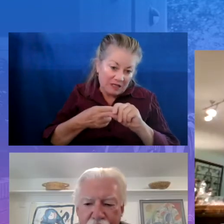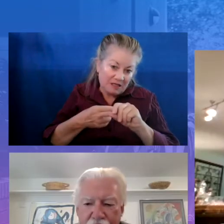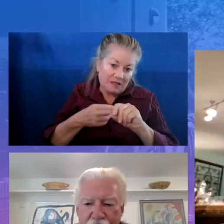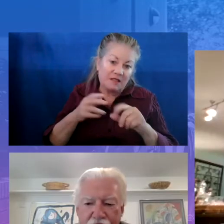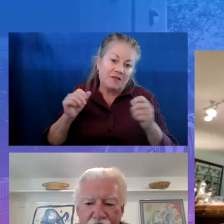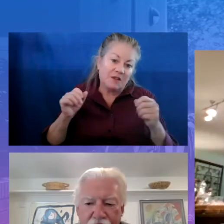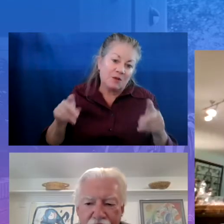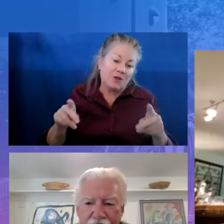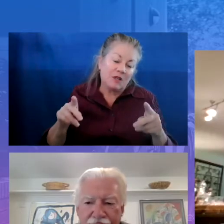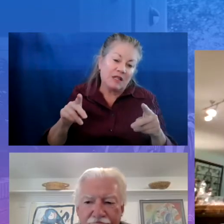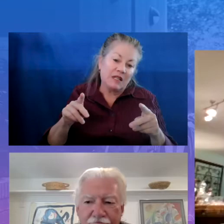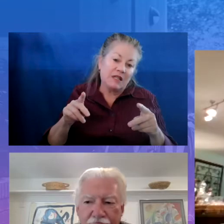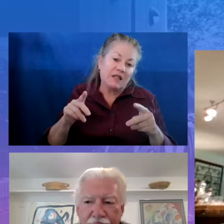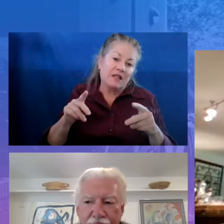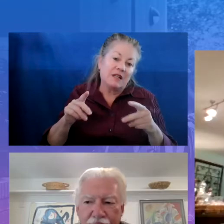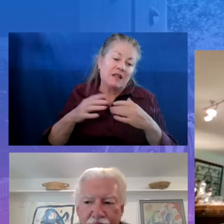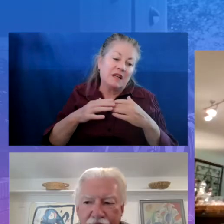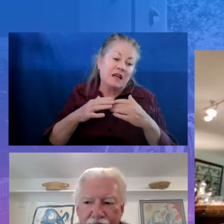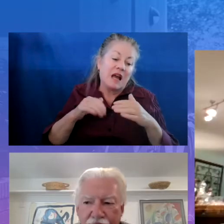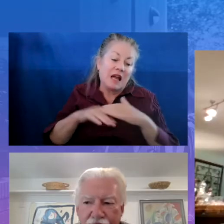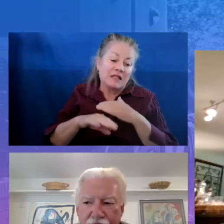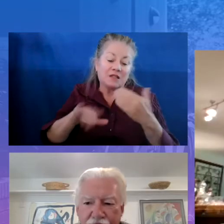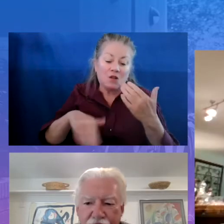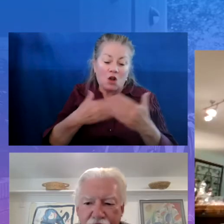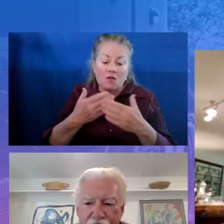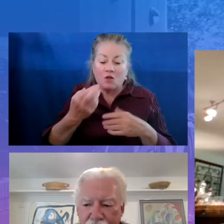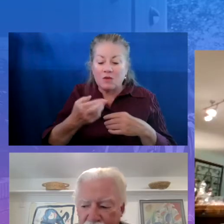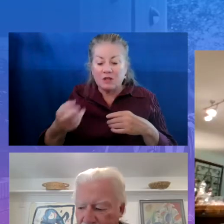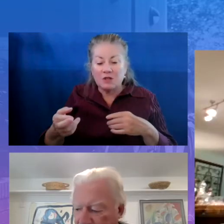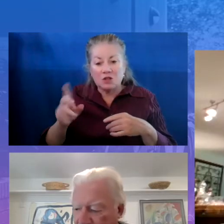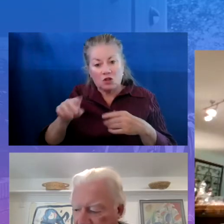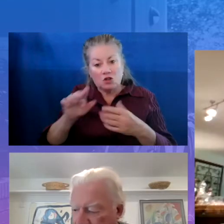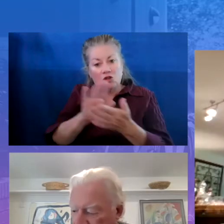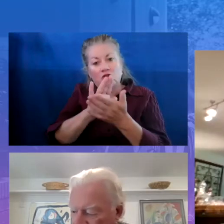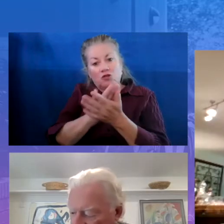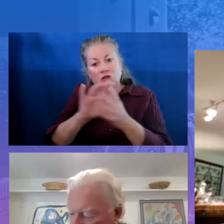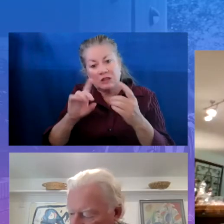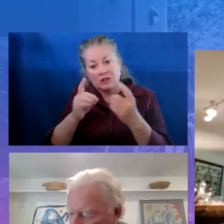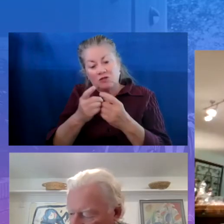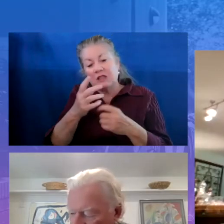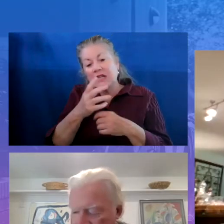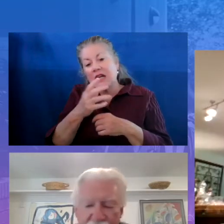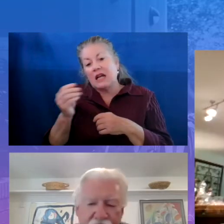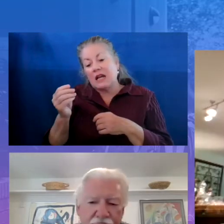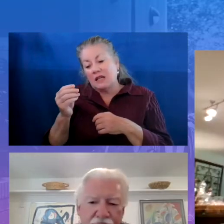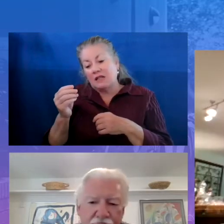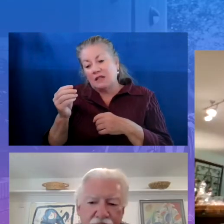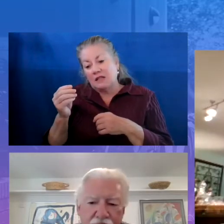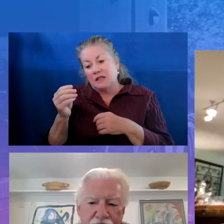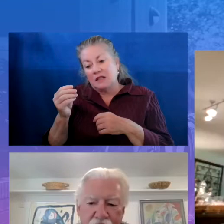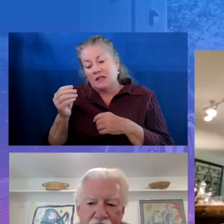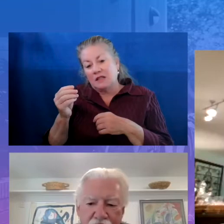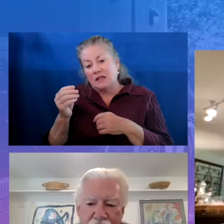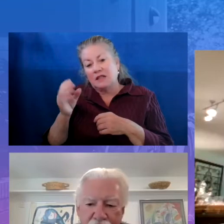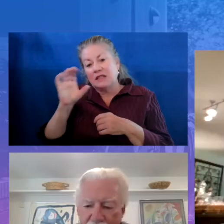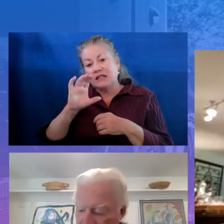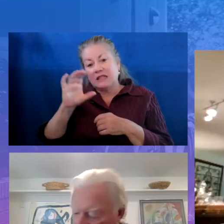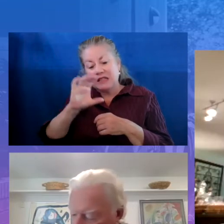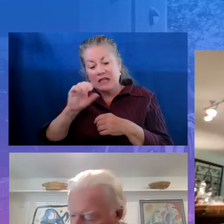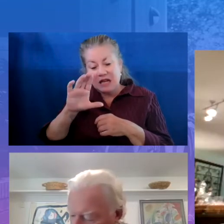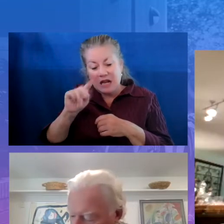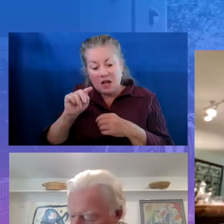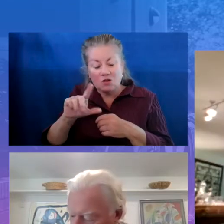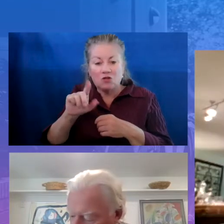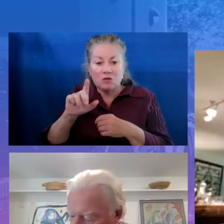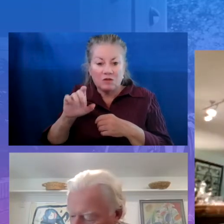all of our resources. Go to your school district, your local school district and seek out the 21st century director